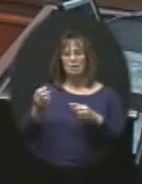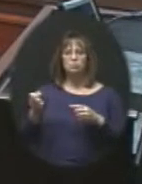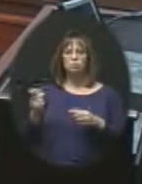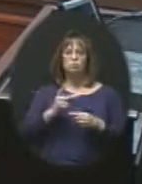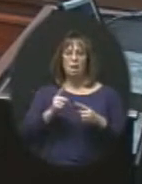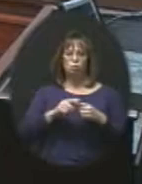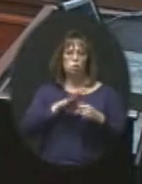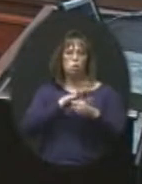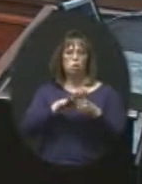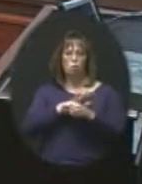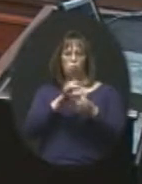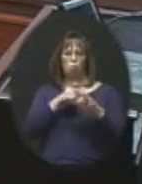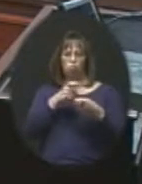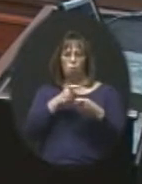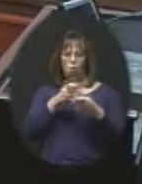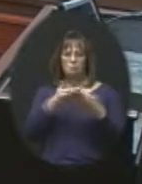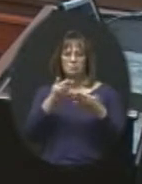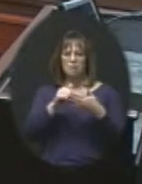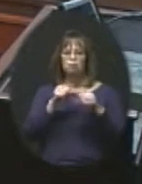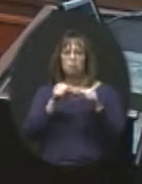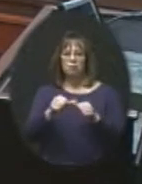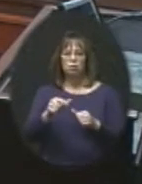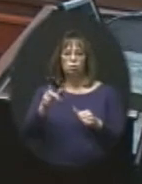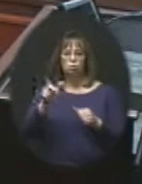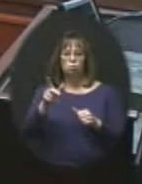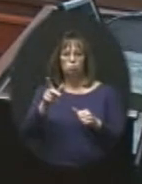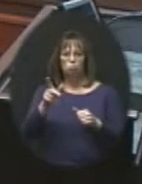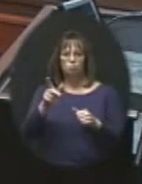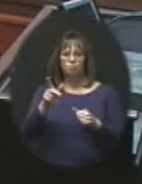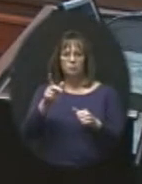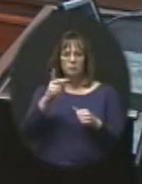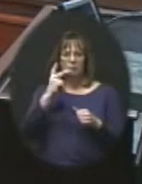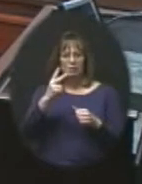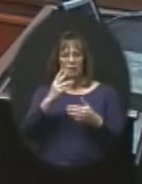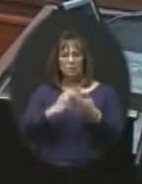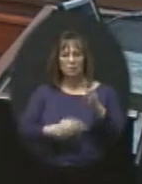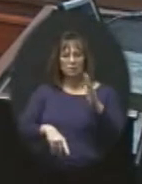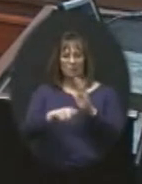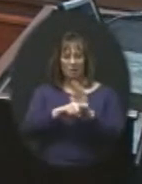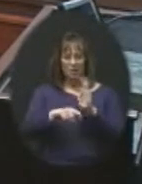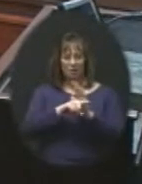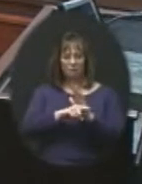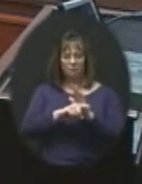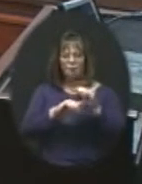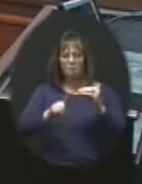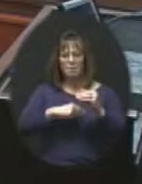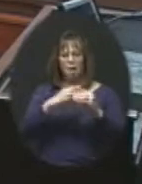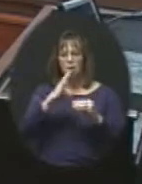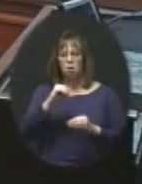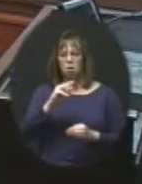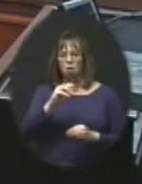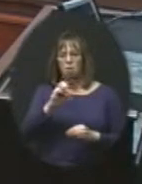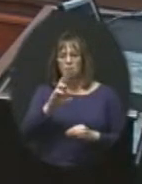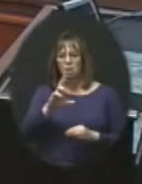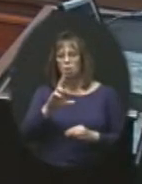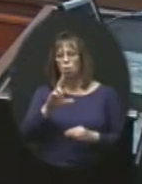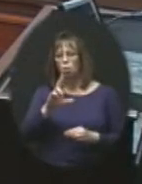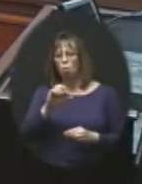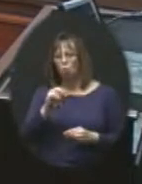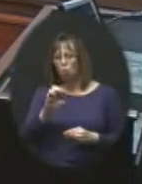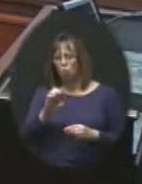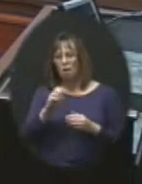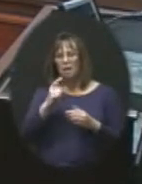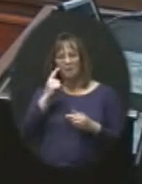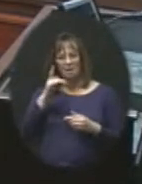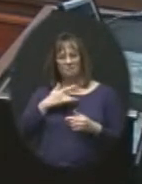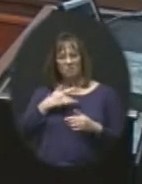local control. And that's the thing that we continue to hear some of the negativity out there about Common Core is they feel like things are being pushed